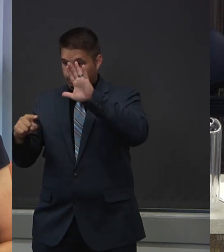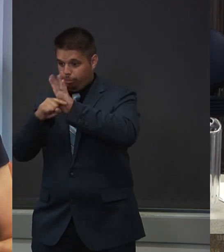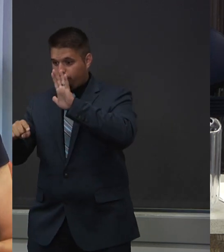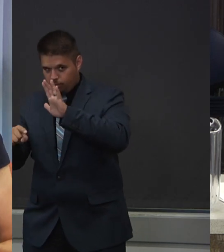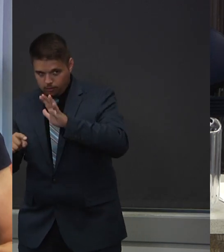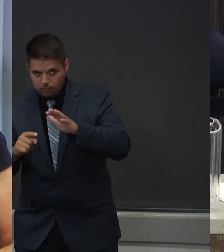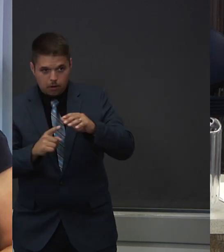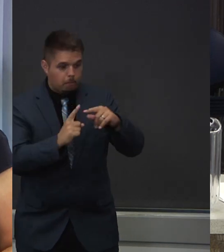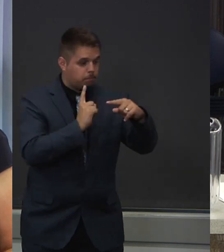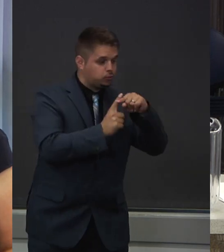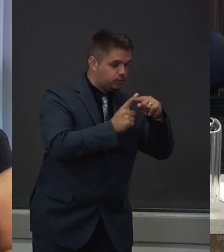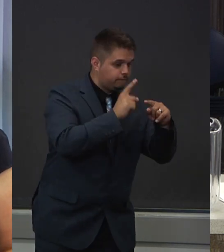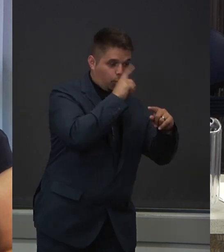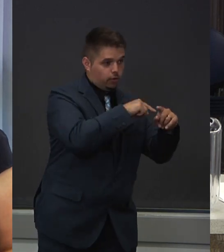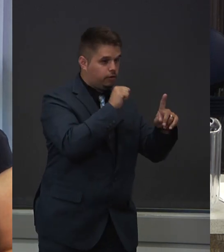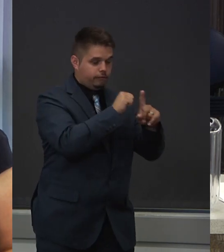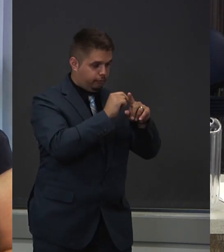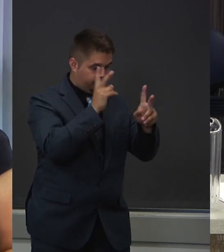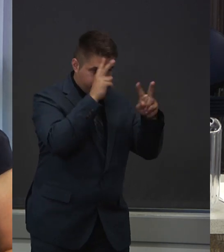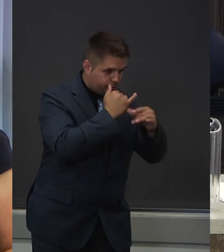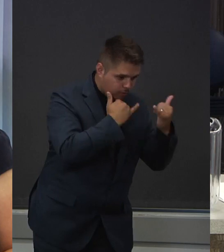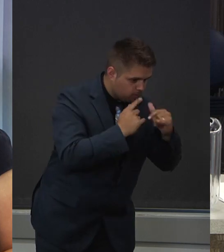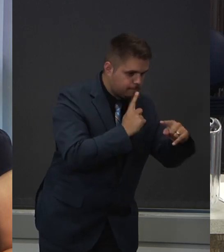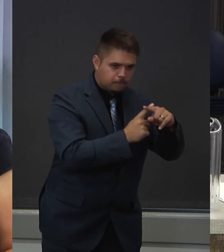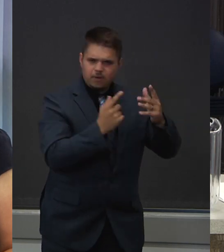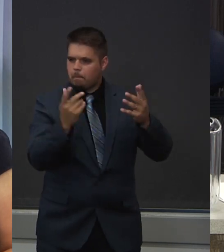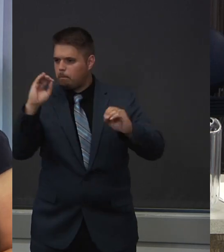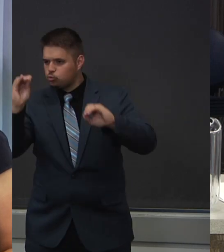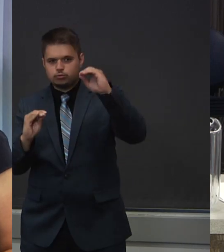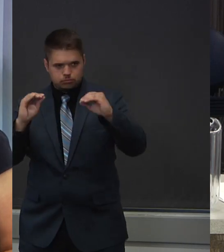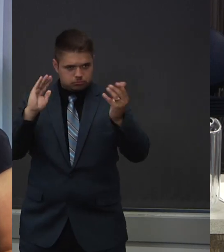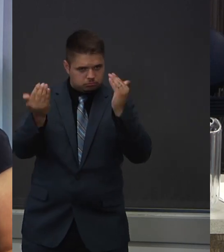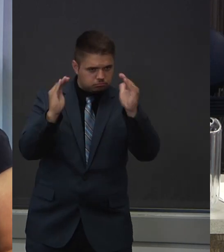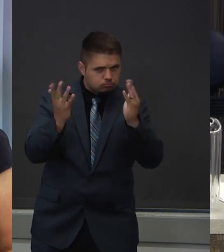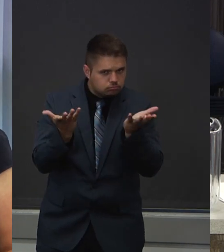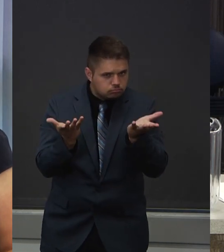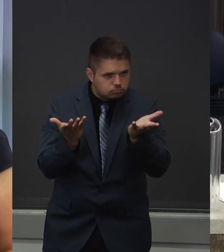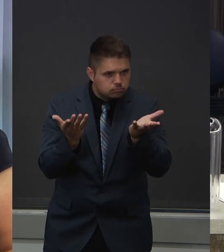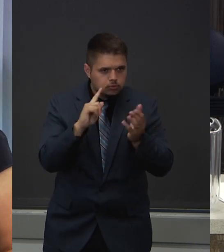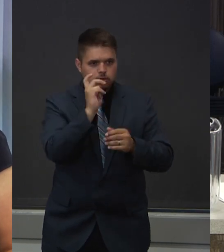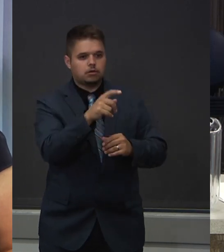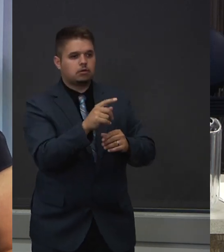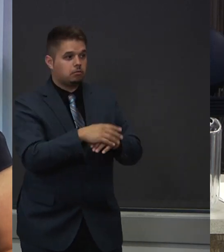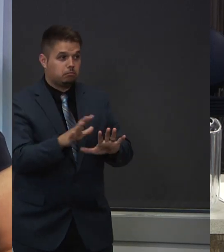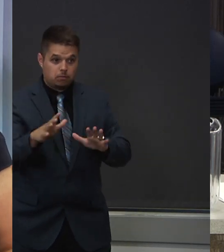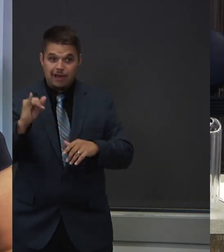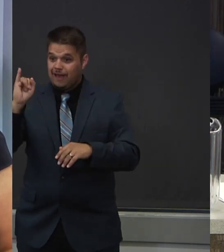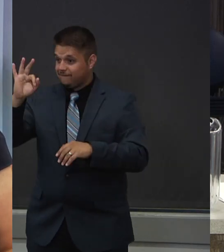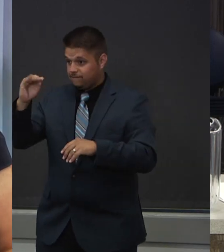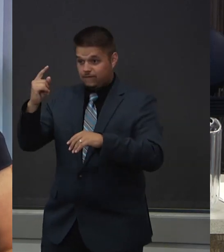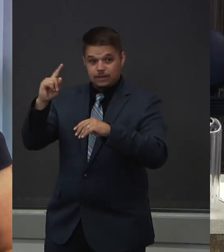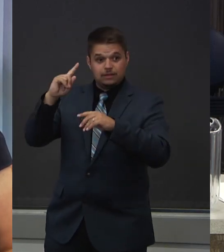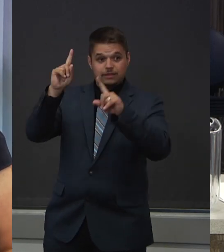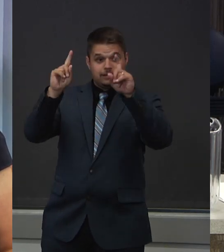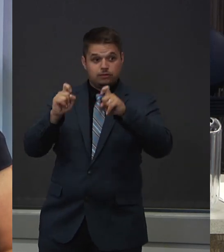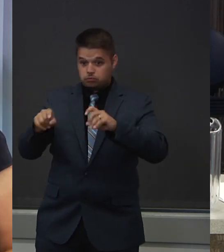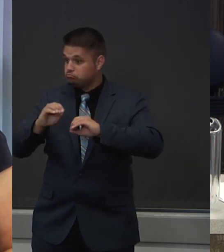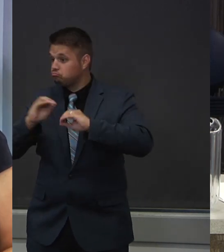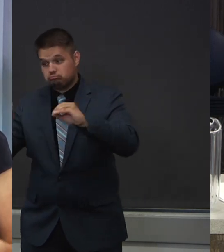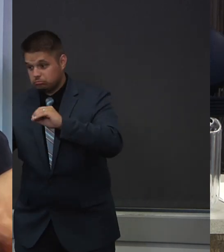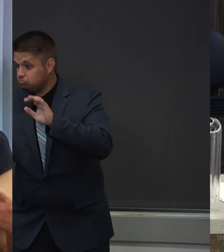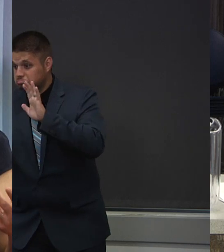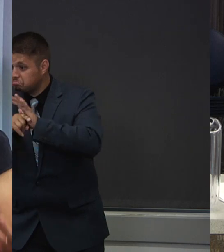False negatives occur about 30% of the time when somebody has symptoms.